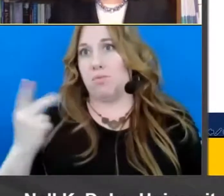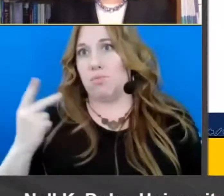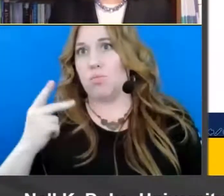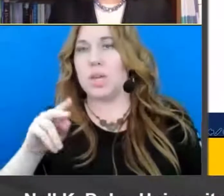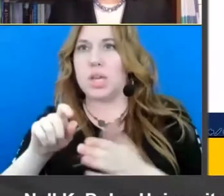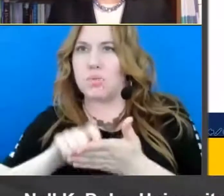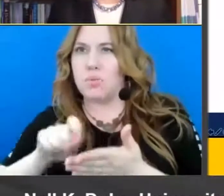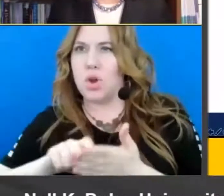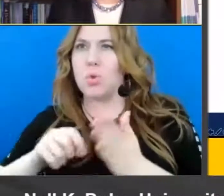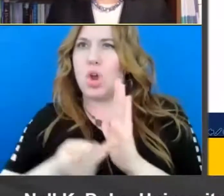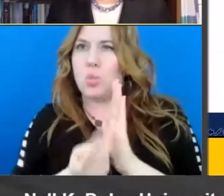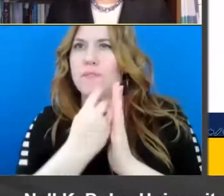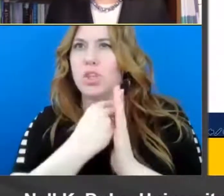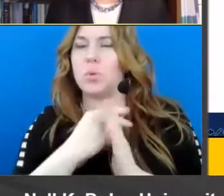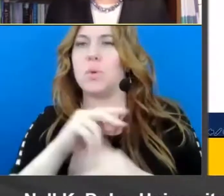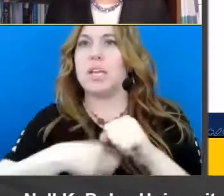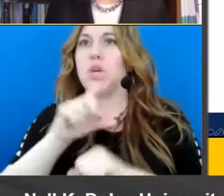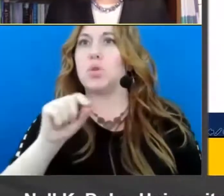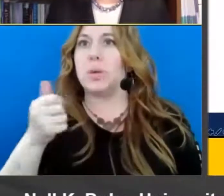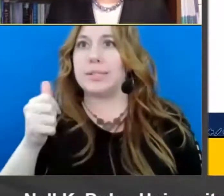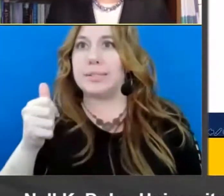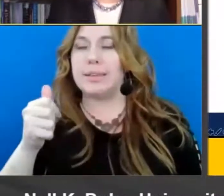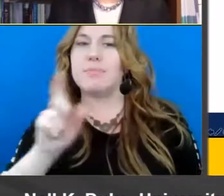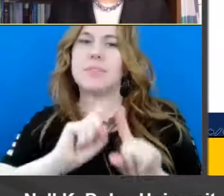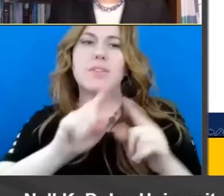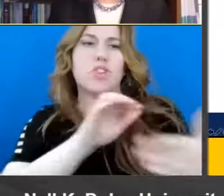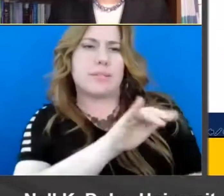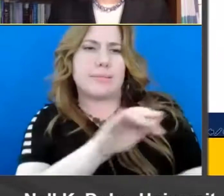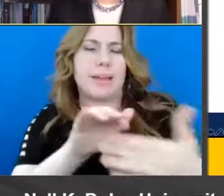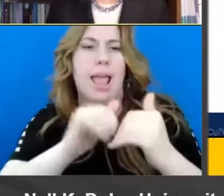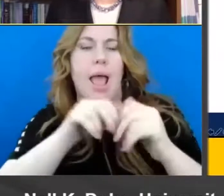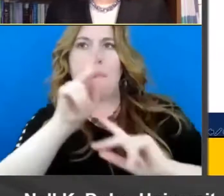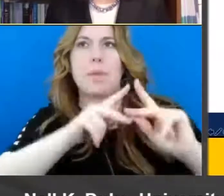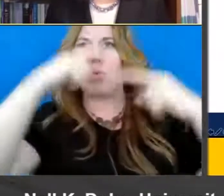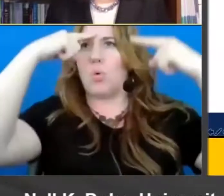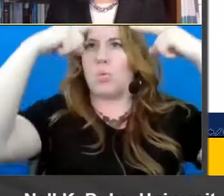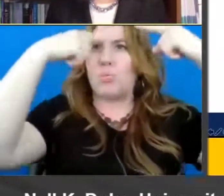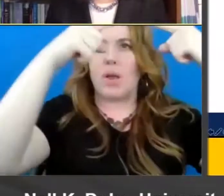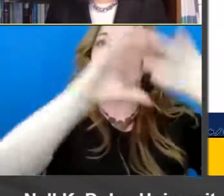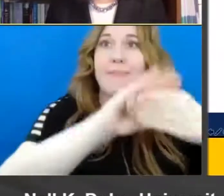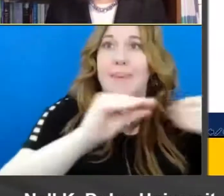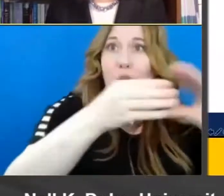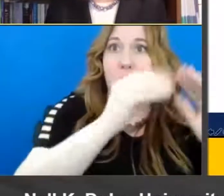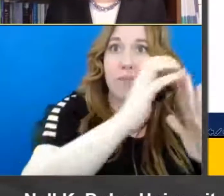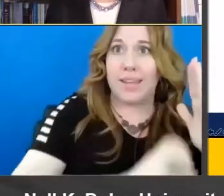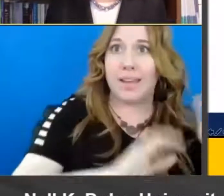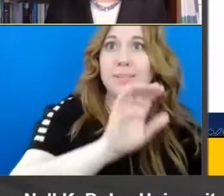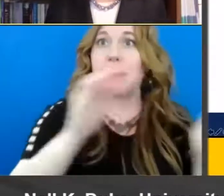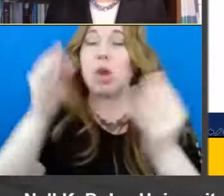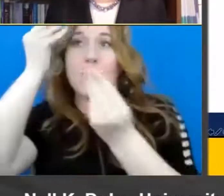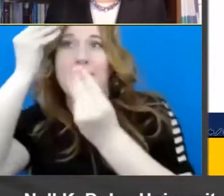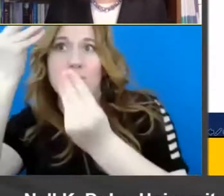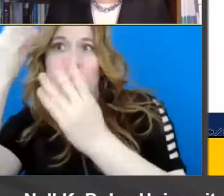of different studies of how people process narrative versus informational text and we found